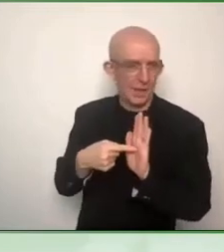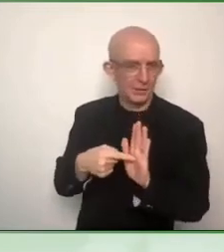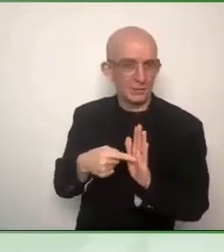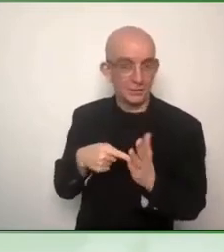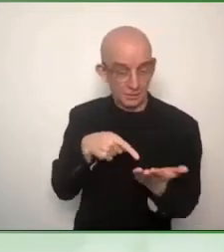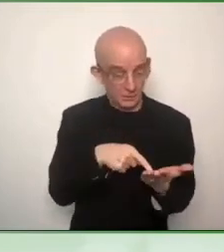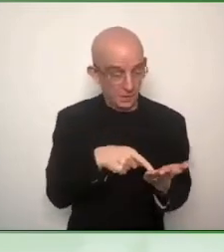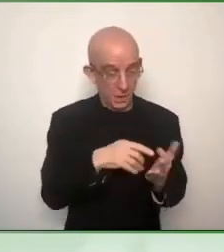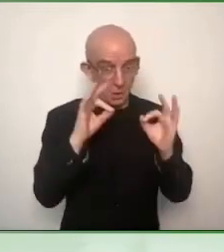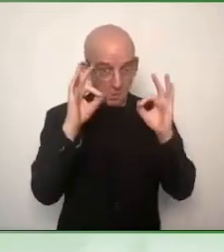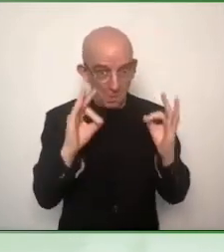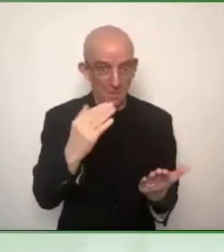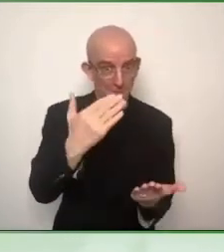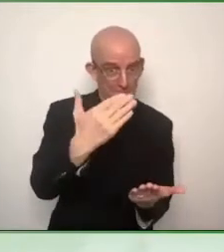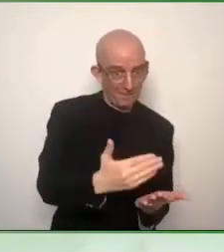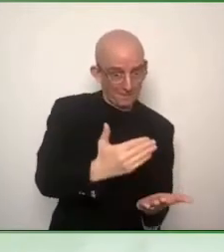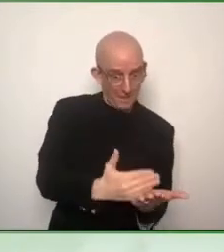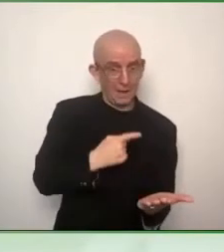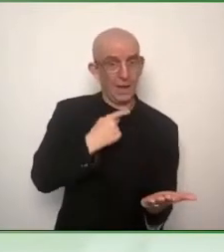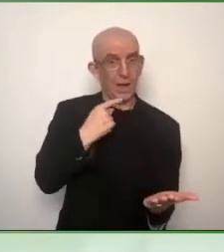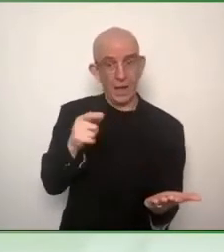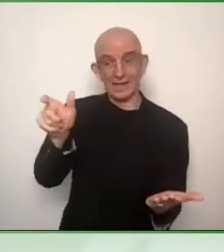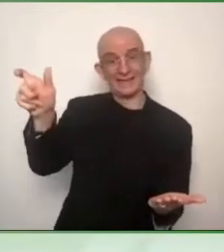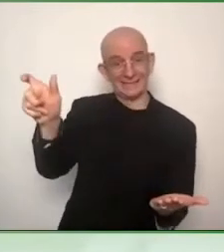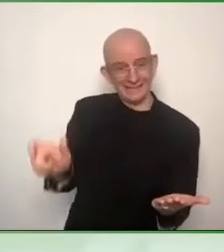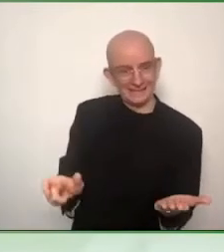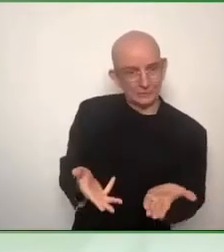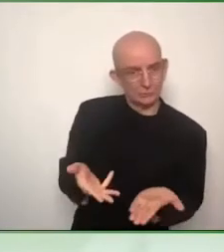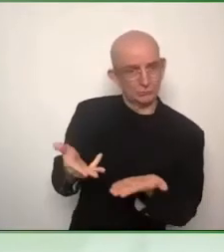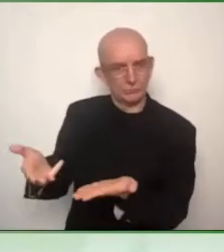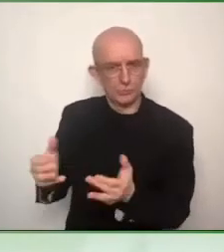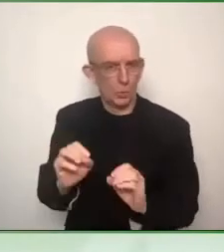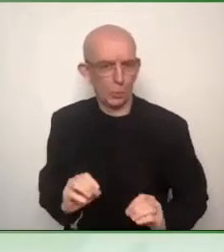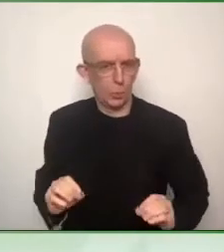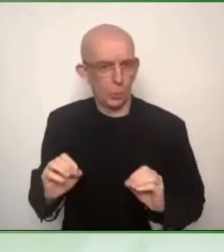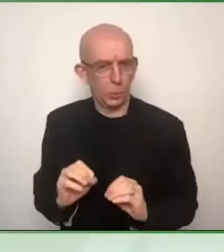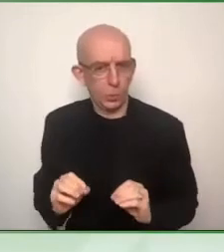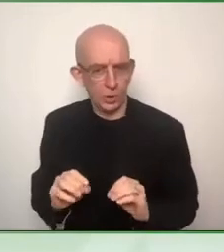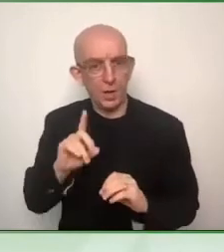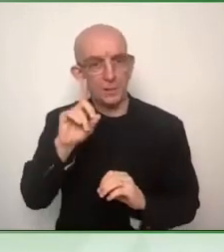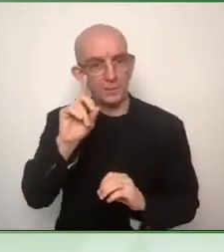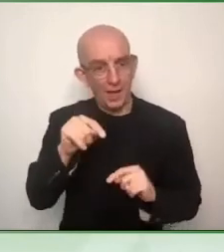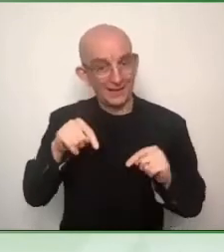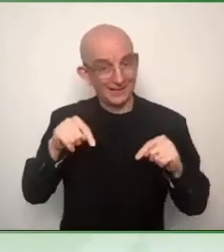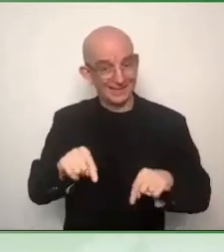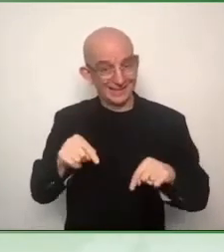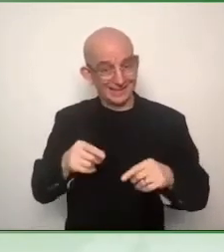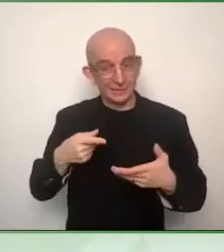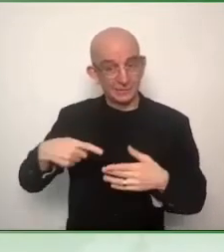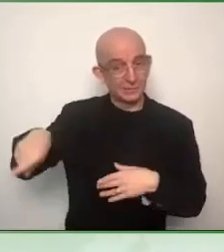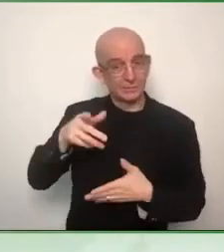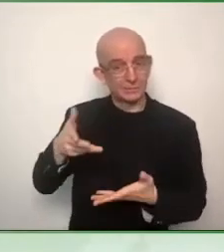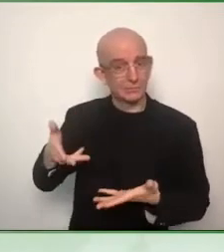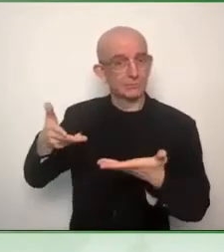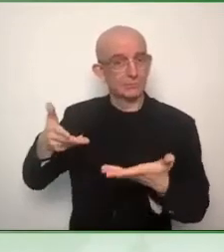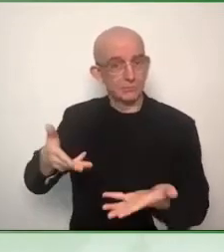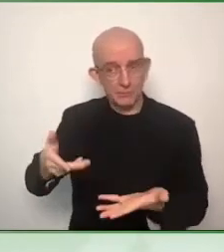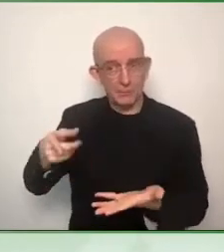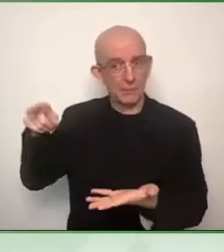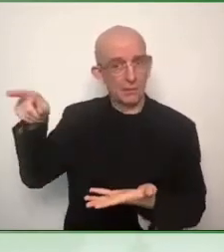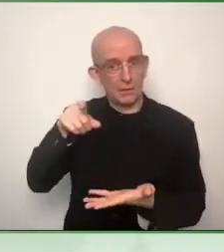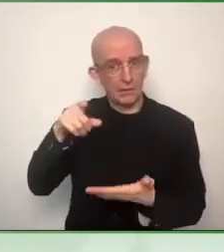some customer services, then there are some requirements